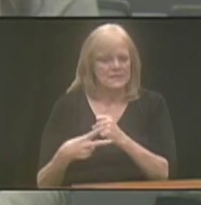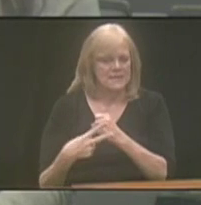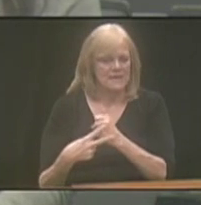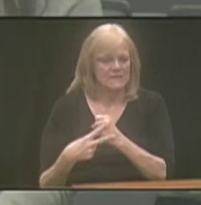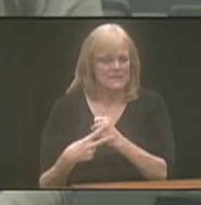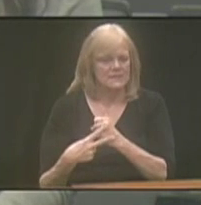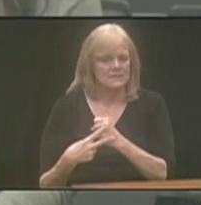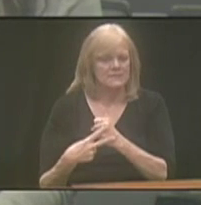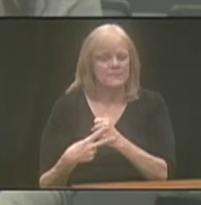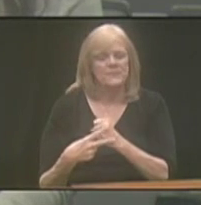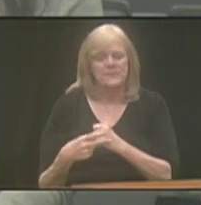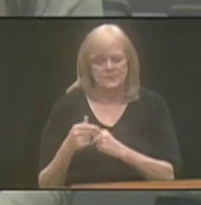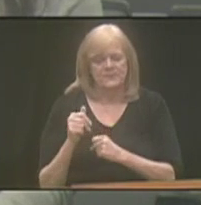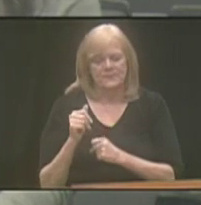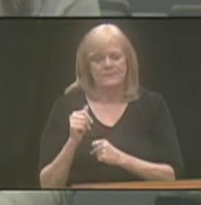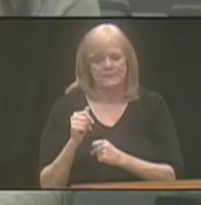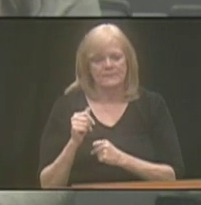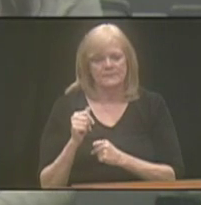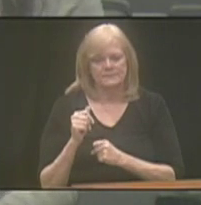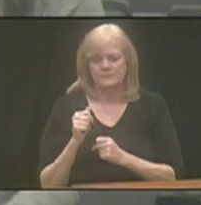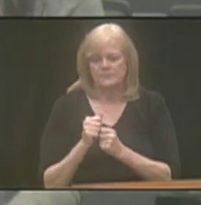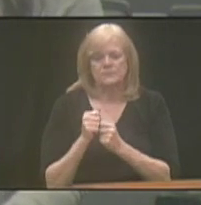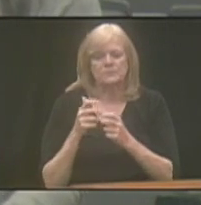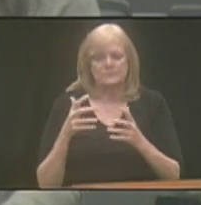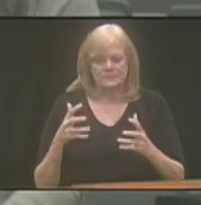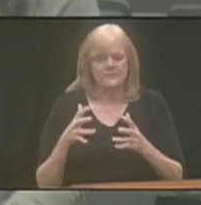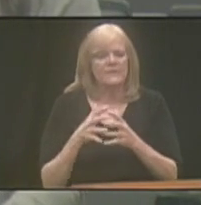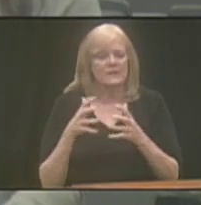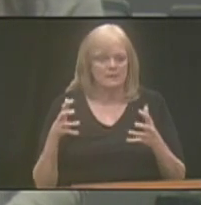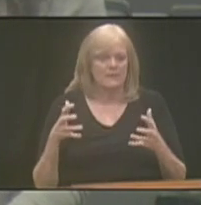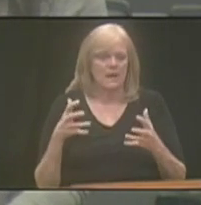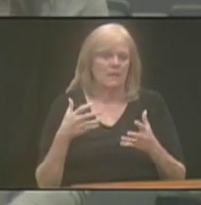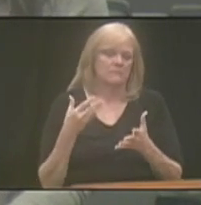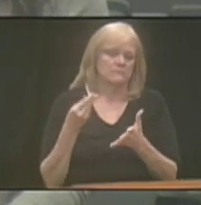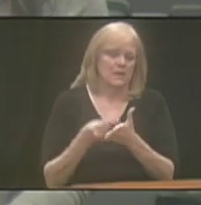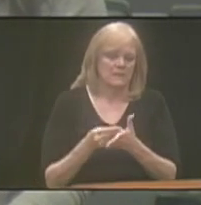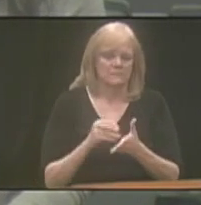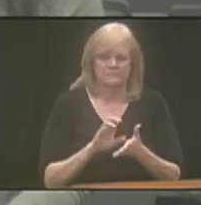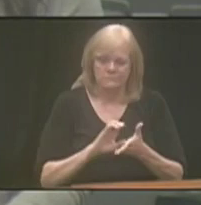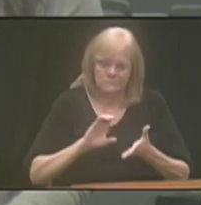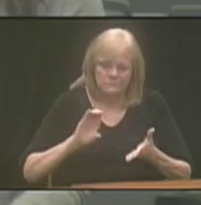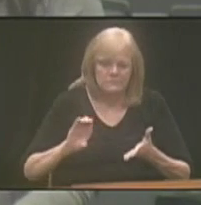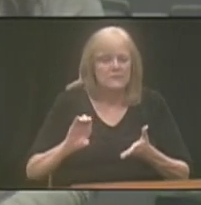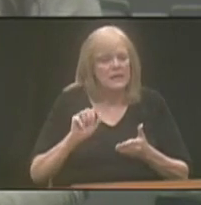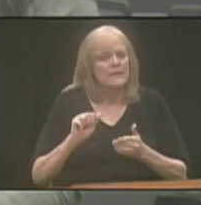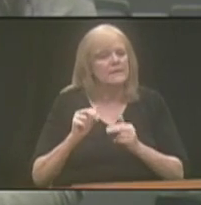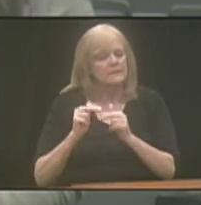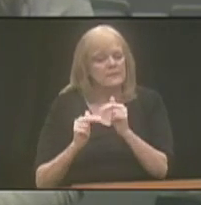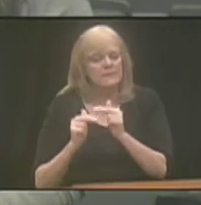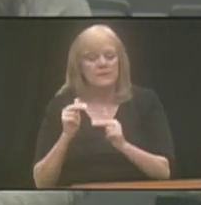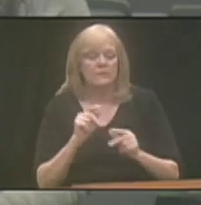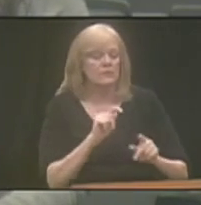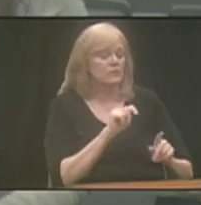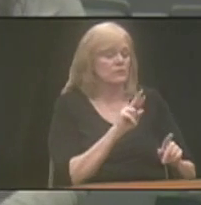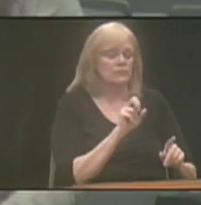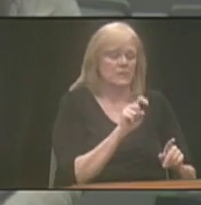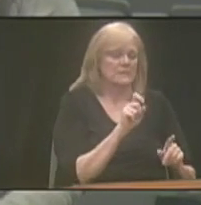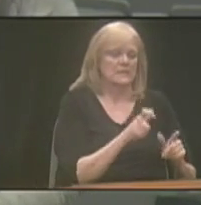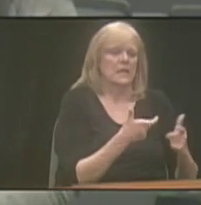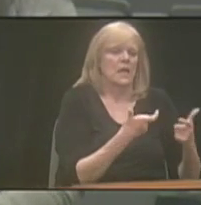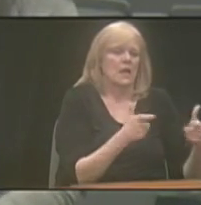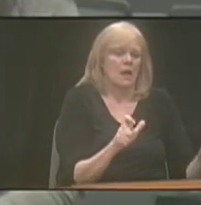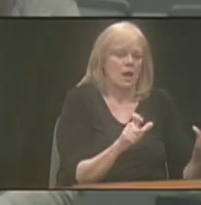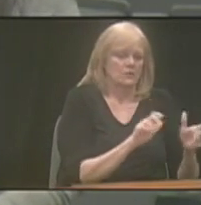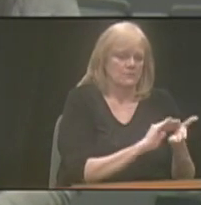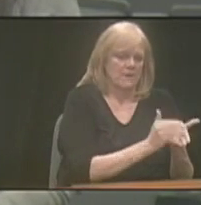without a lot of money and be able to build on it over time versus the trust needing a large